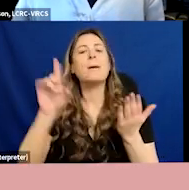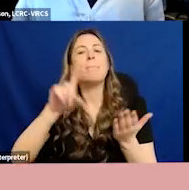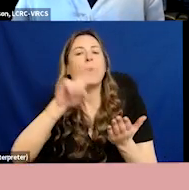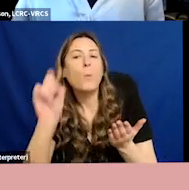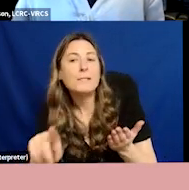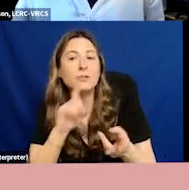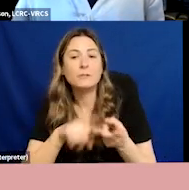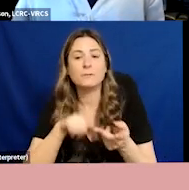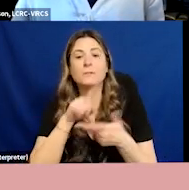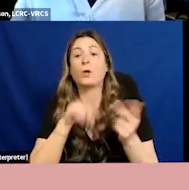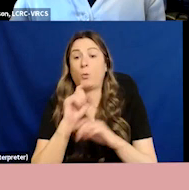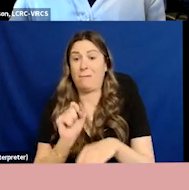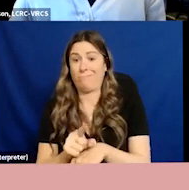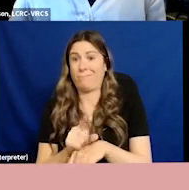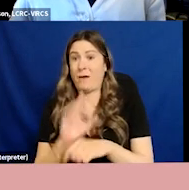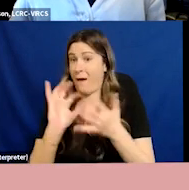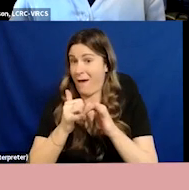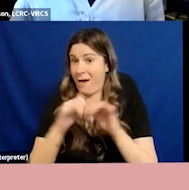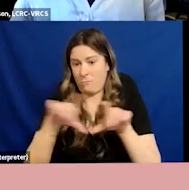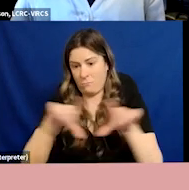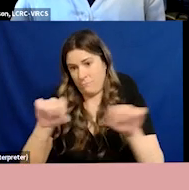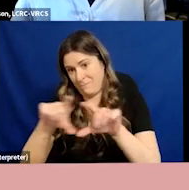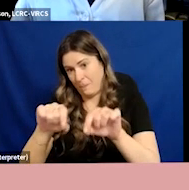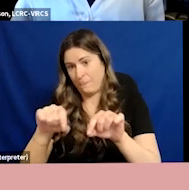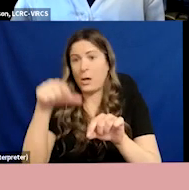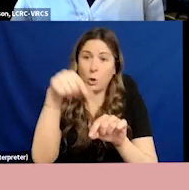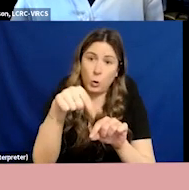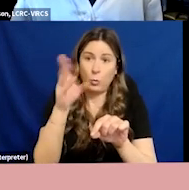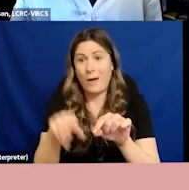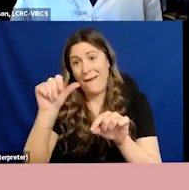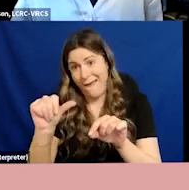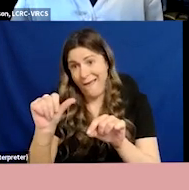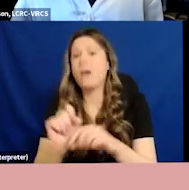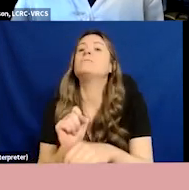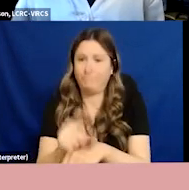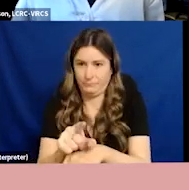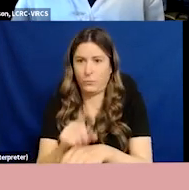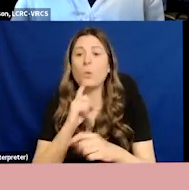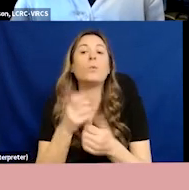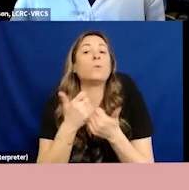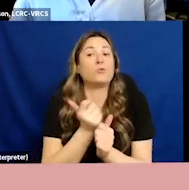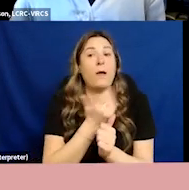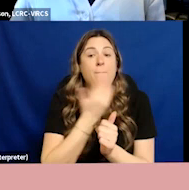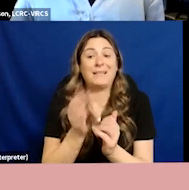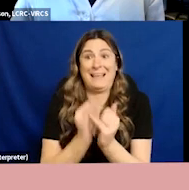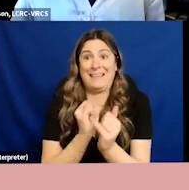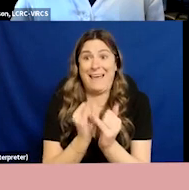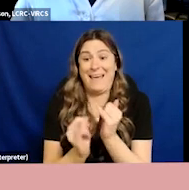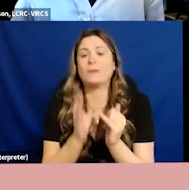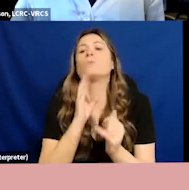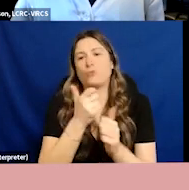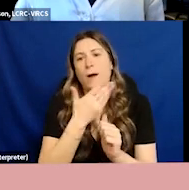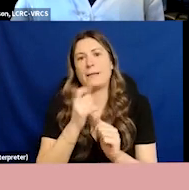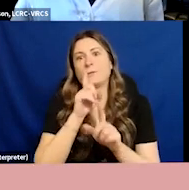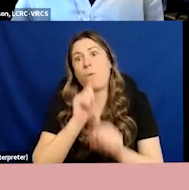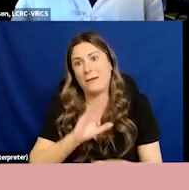the q and a function at any point we will do our best to get to as many of them as we can with the time left over in the interest of